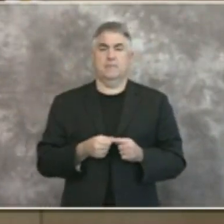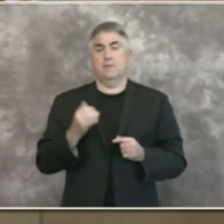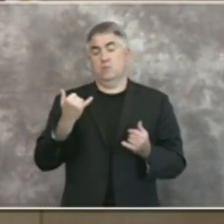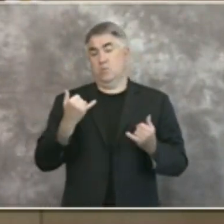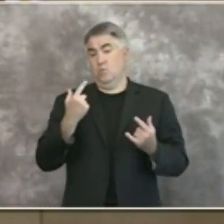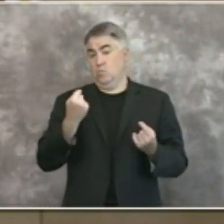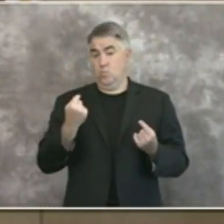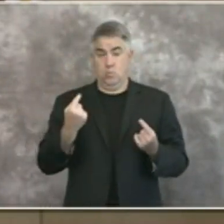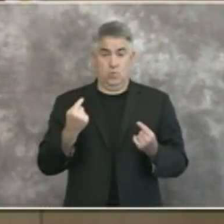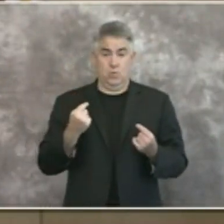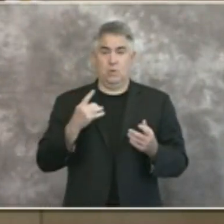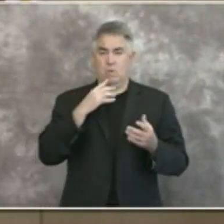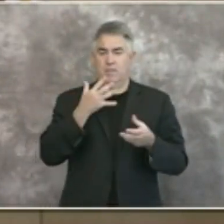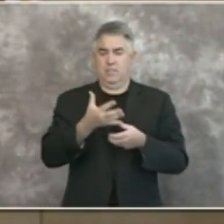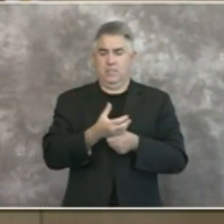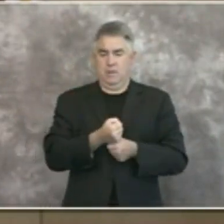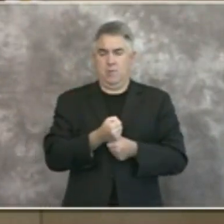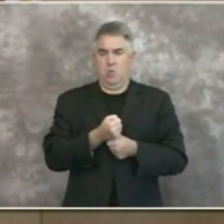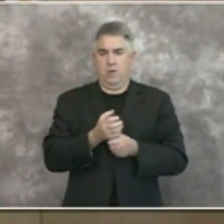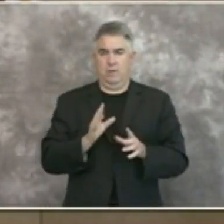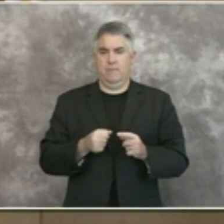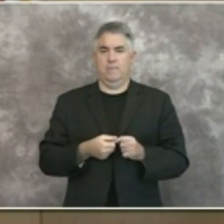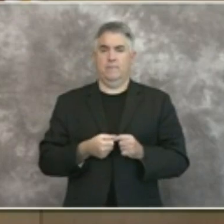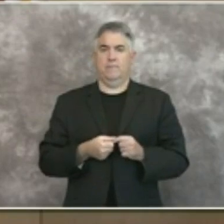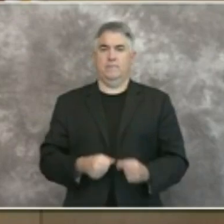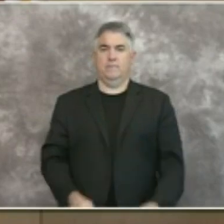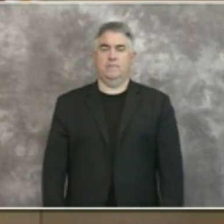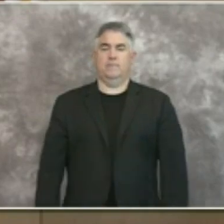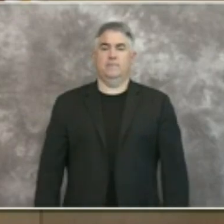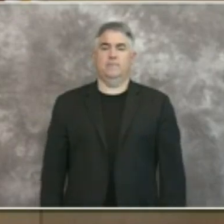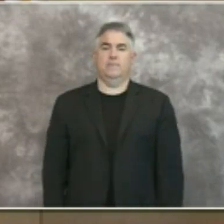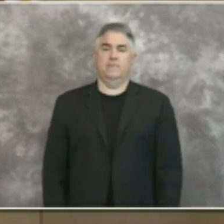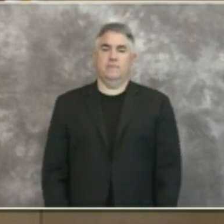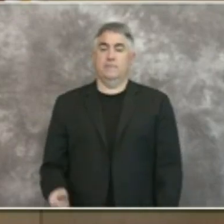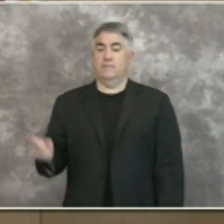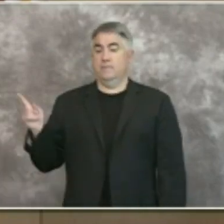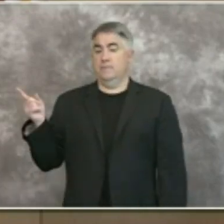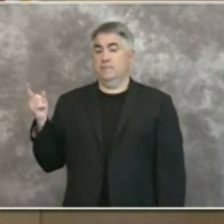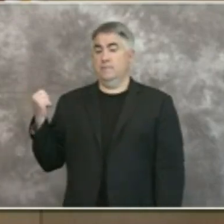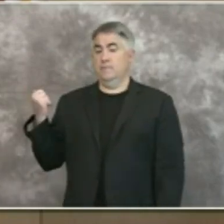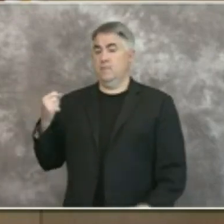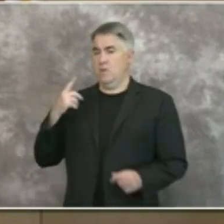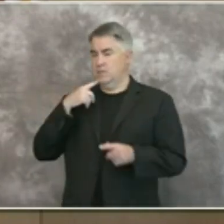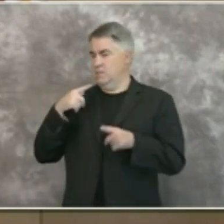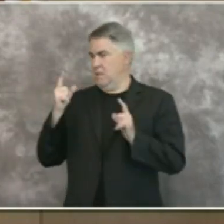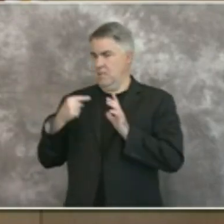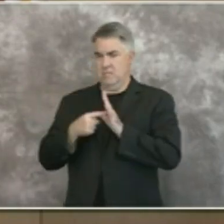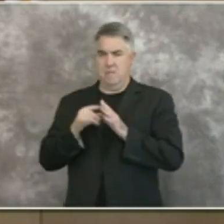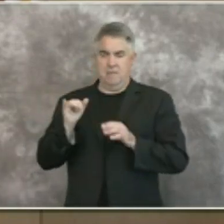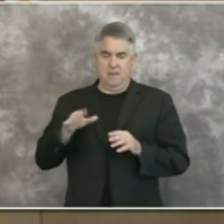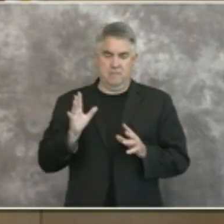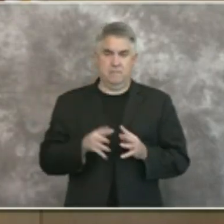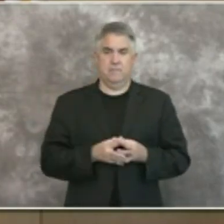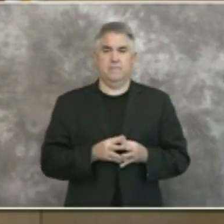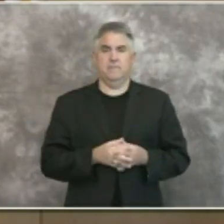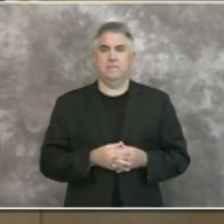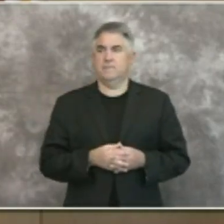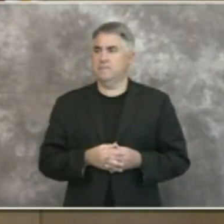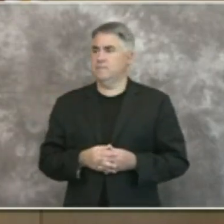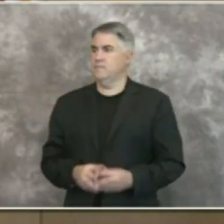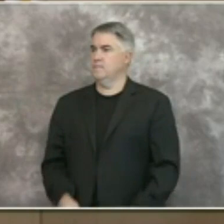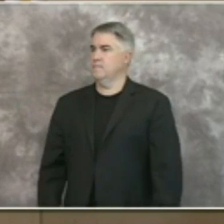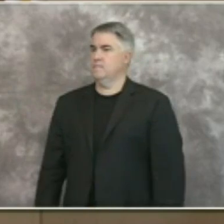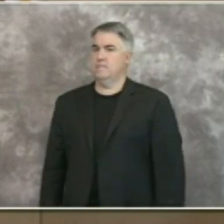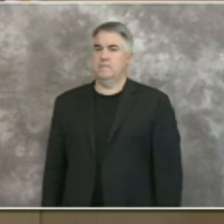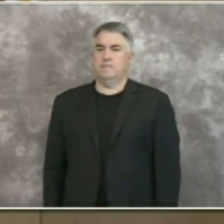summary of the triggers as well as this uh snapshot to show where we are with each of the 13 triggers so